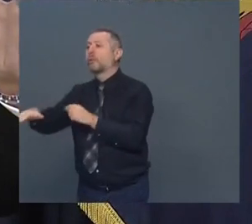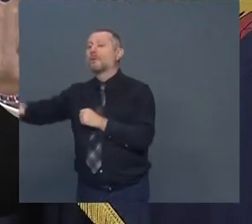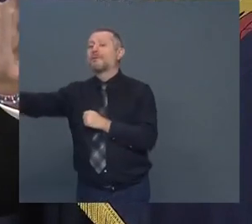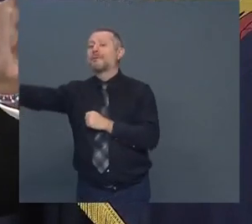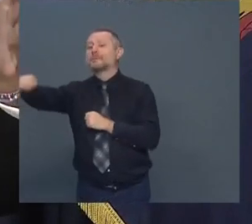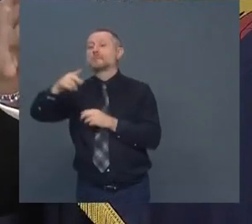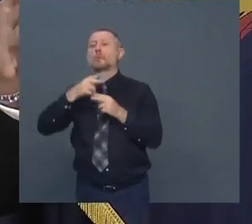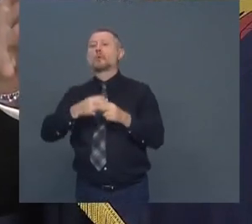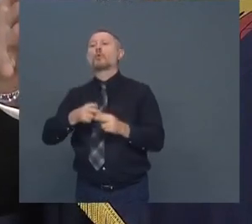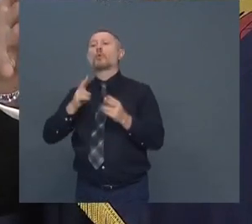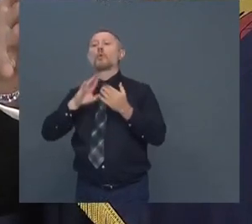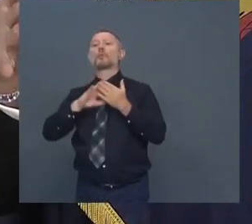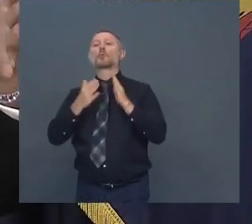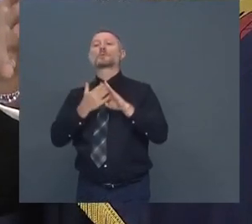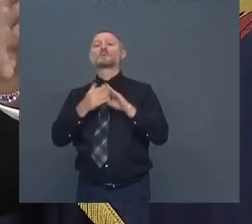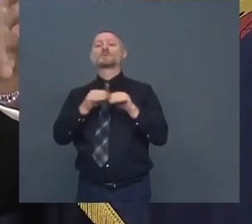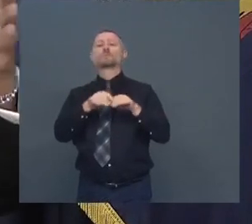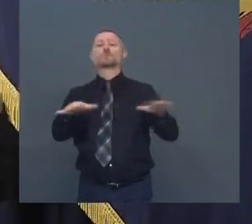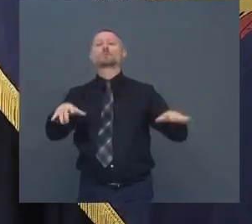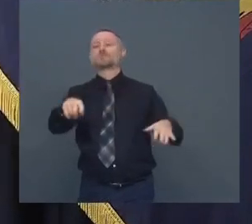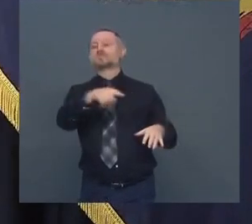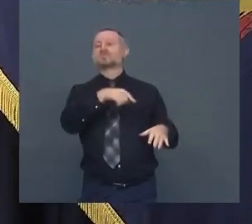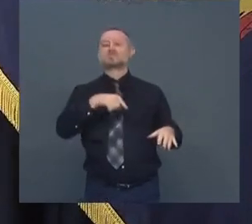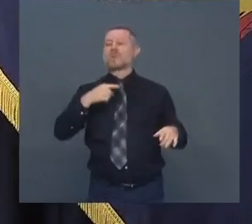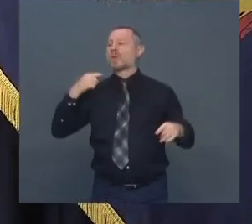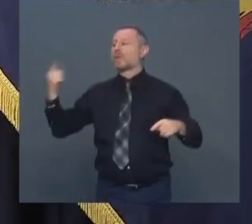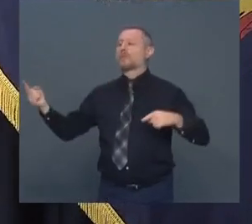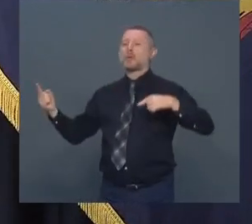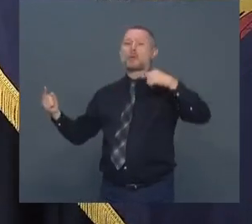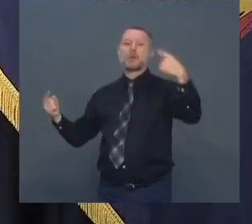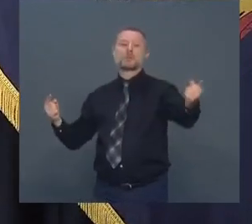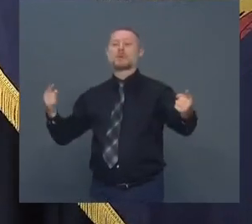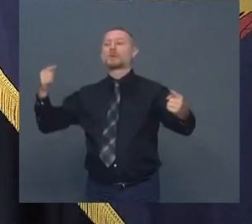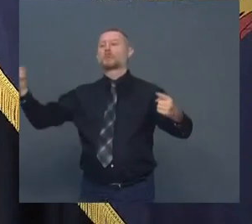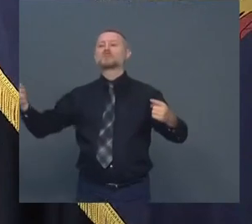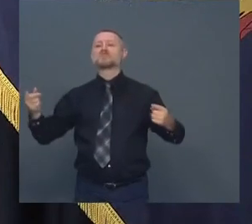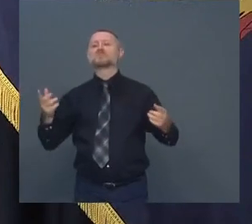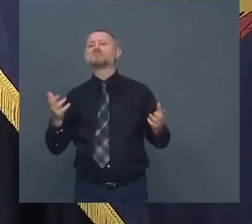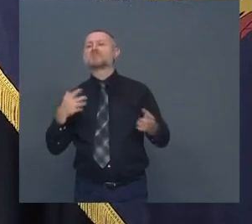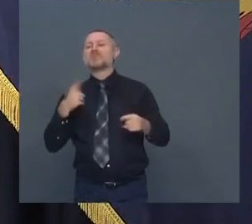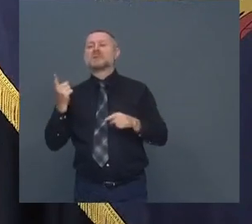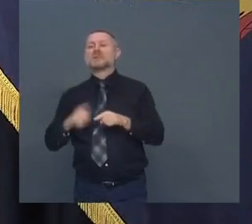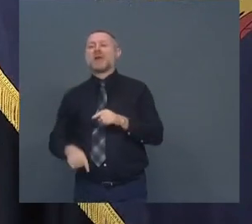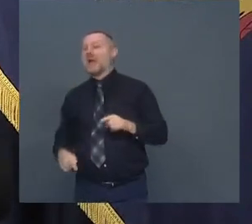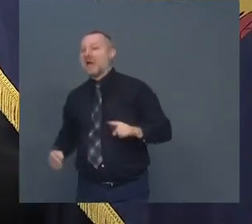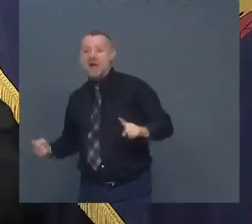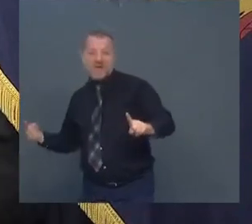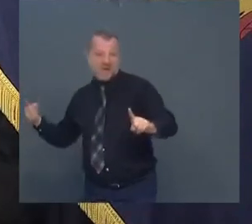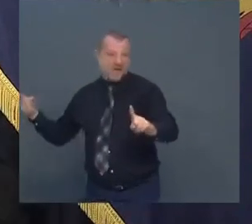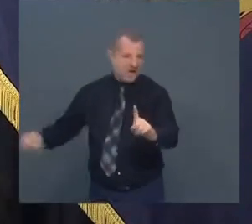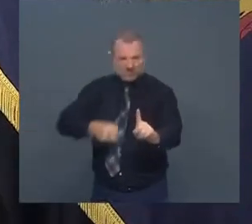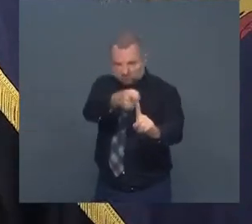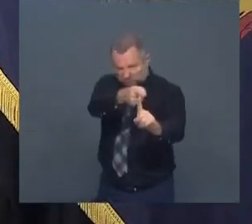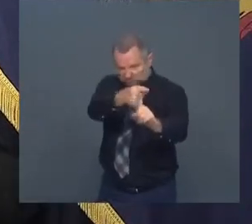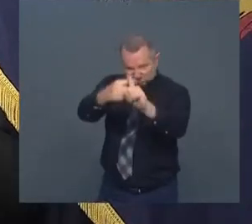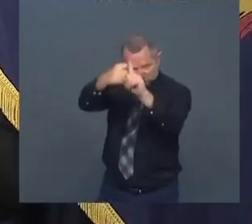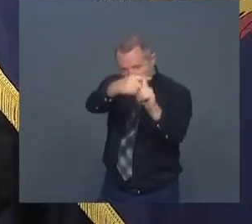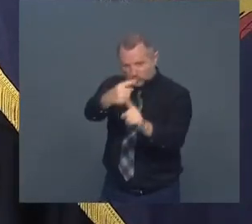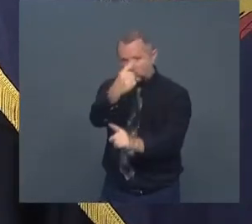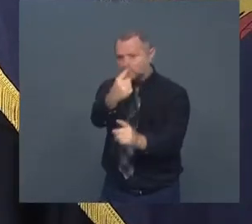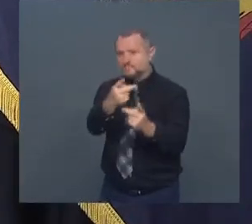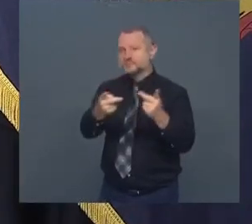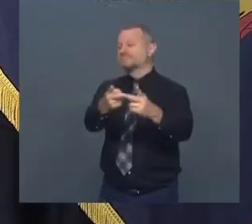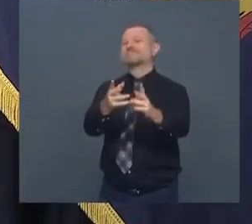and when we did the contact tracing we can't trace it back to a genesis that's a